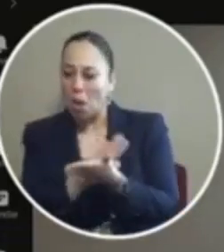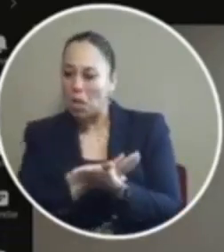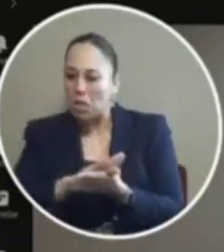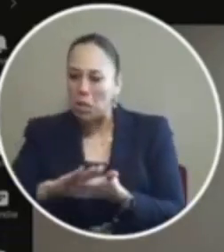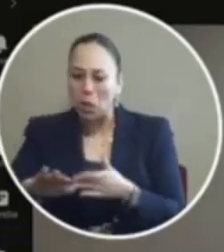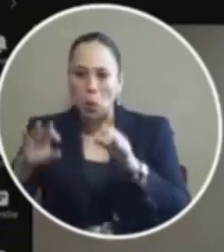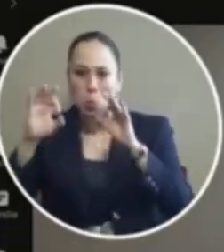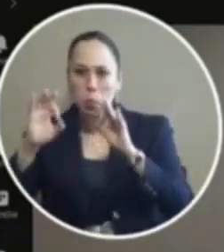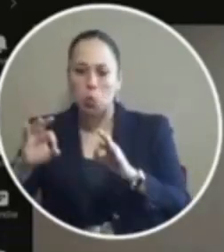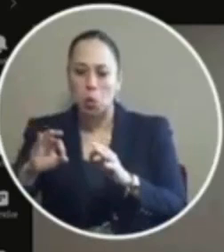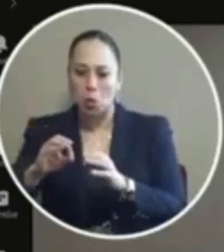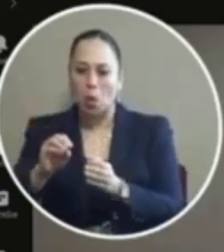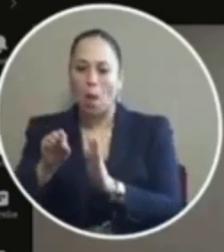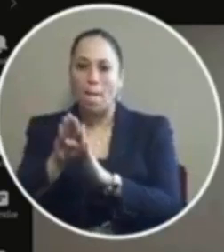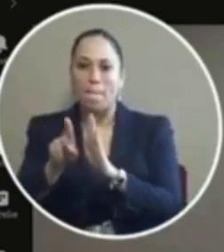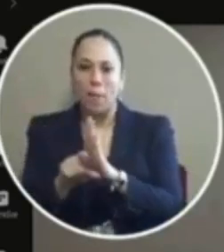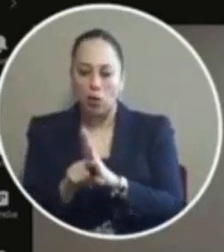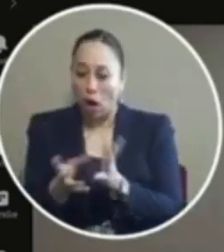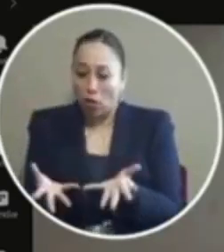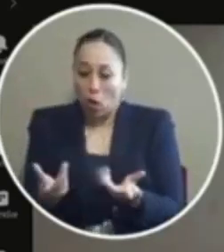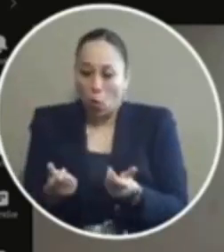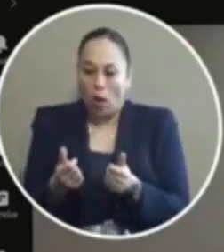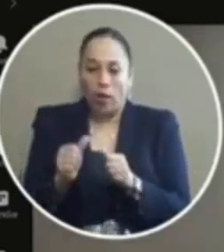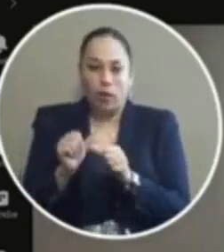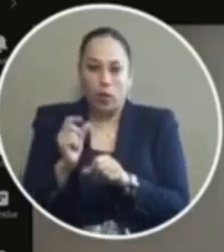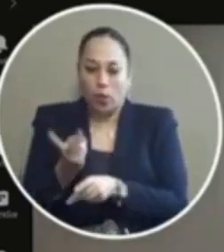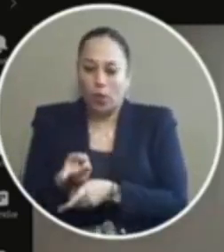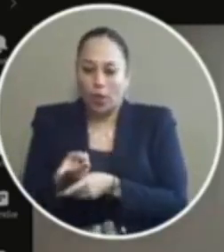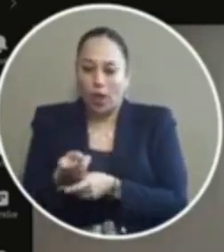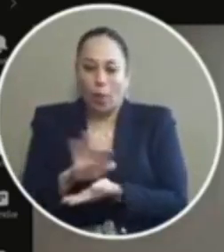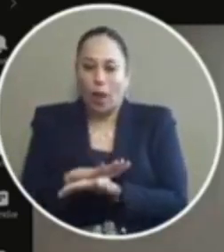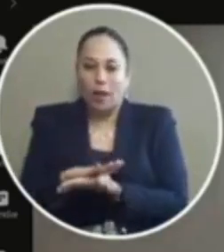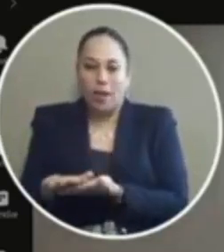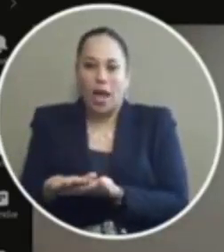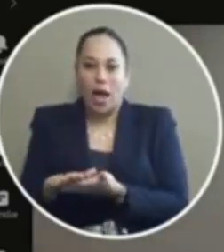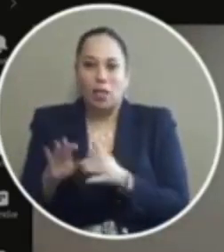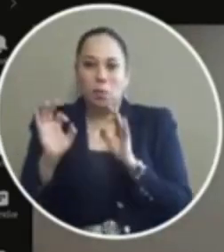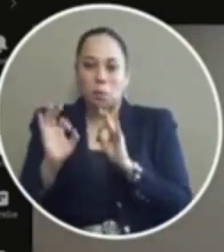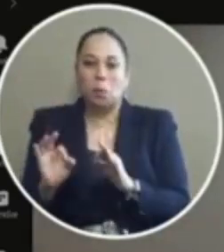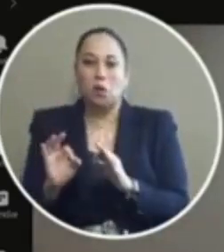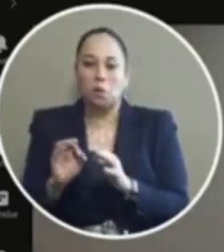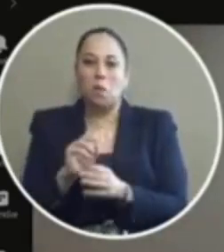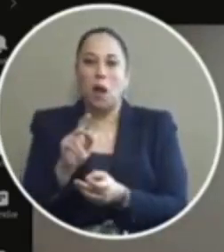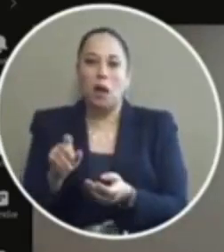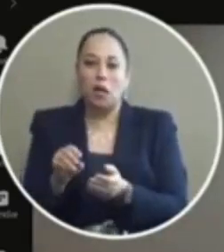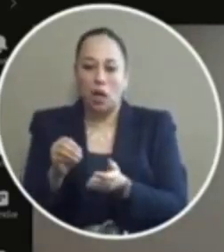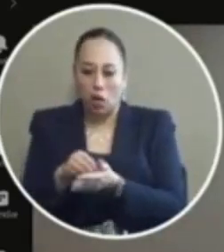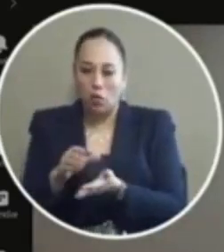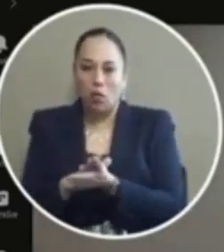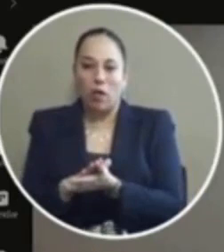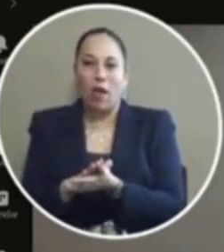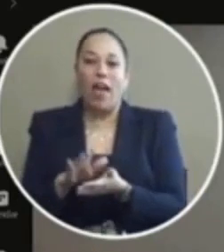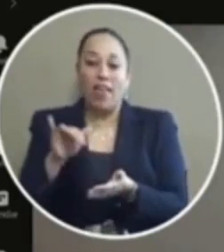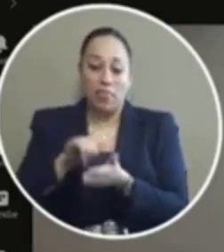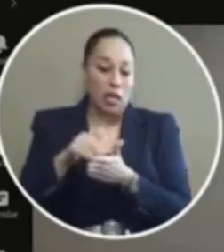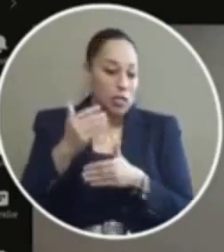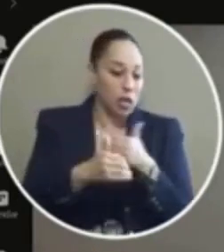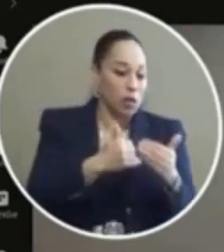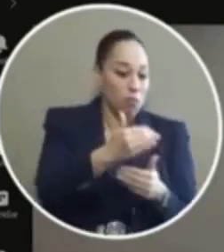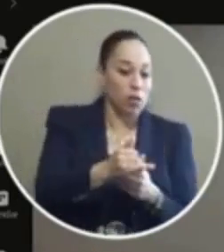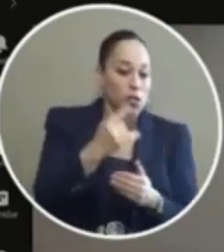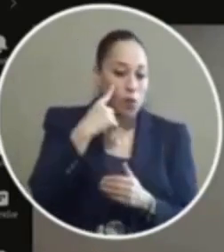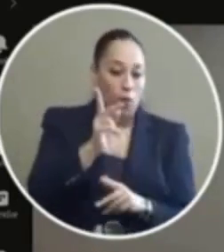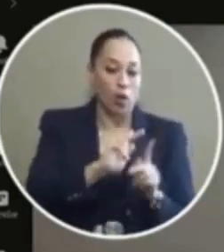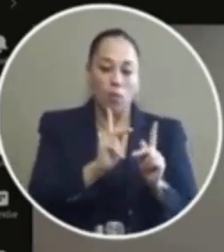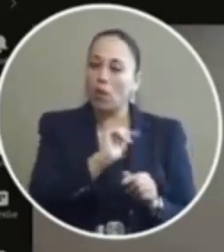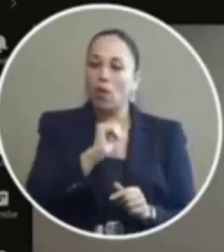and you're trying to help them maintain those clean records sight and release it's just a matter of how those cases are going to be processed for the people who don't